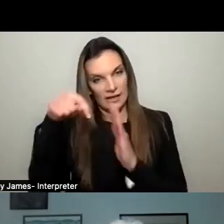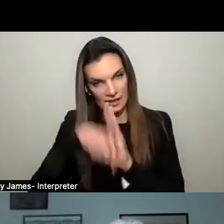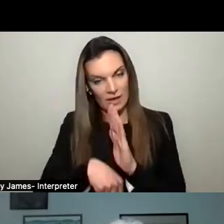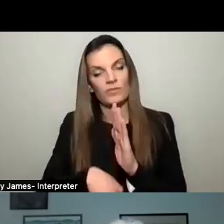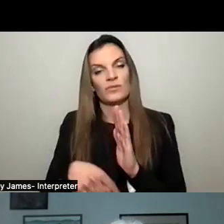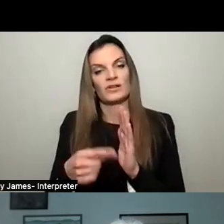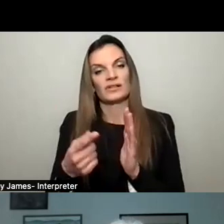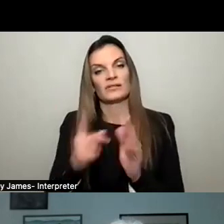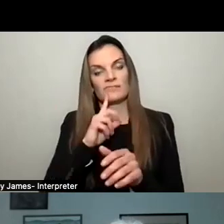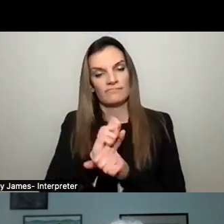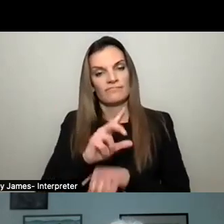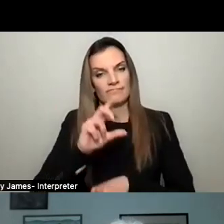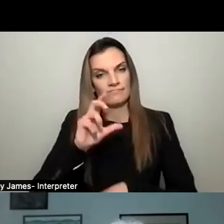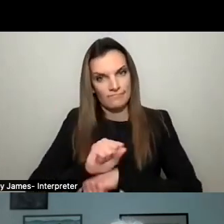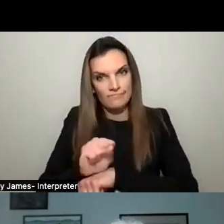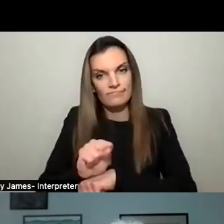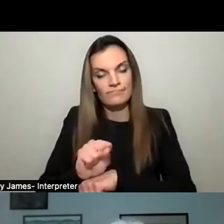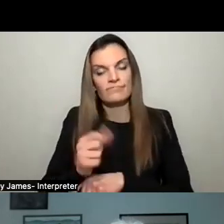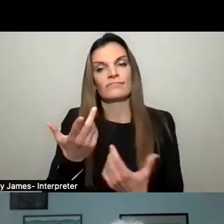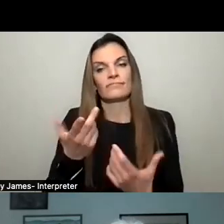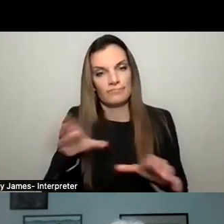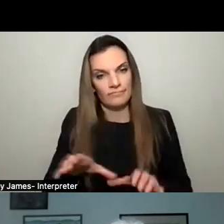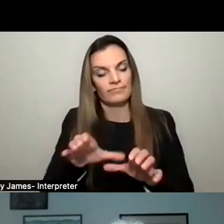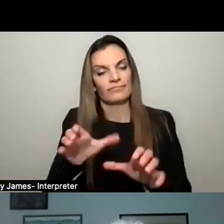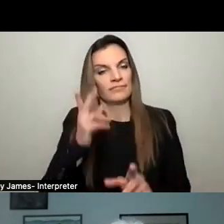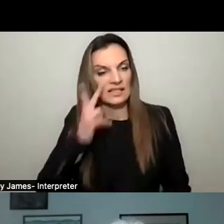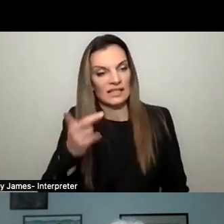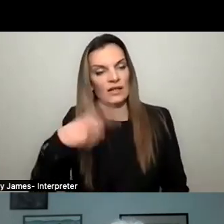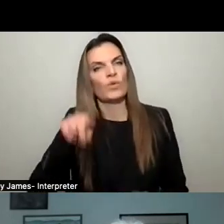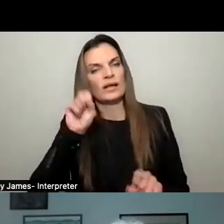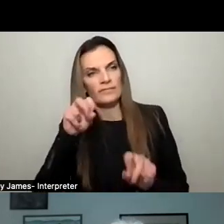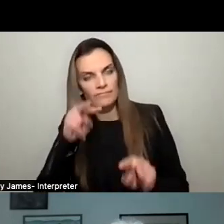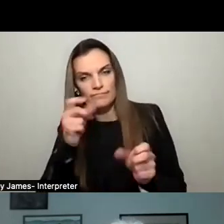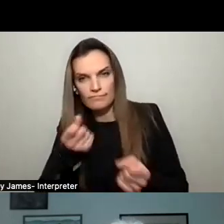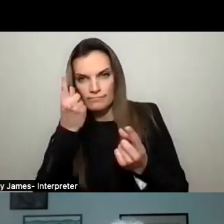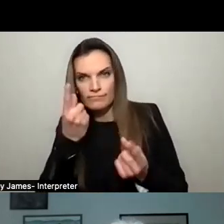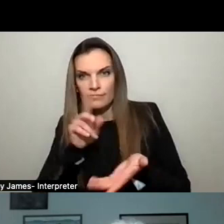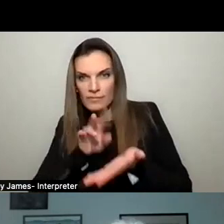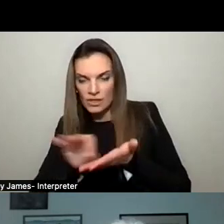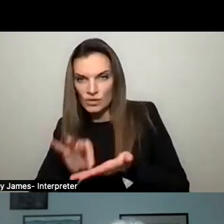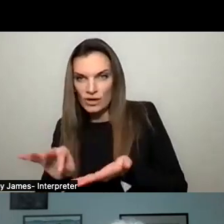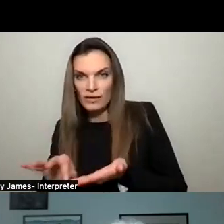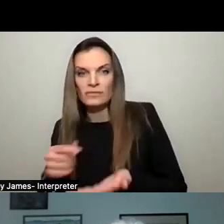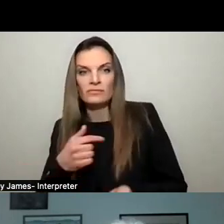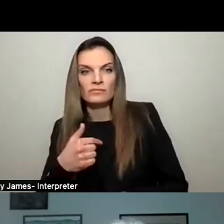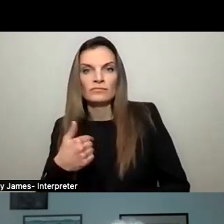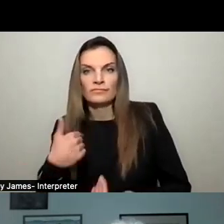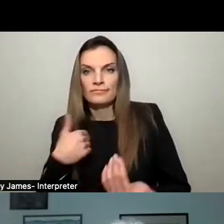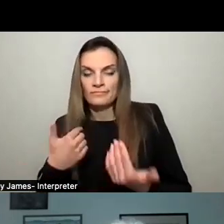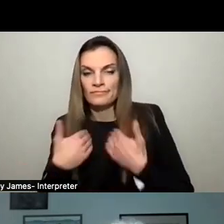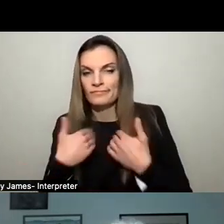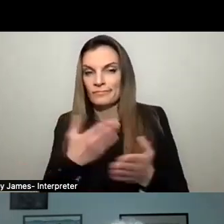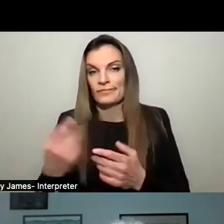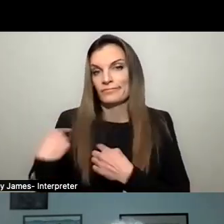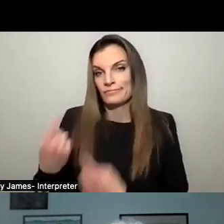discrete milestones and discrete actions that we can, as a community, understand, see, and track. We've had a comp plan since 2018.